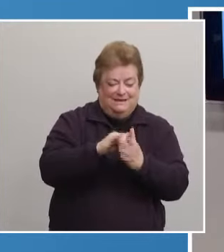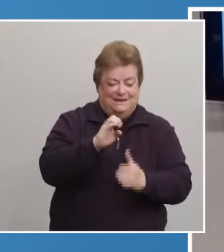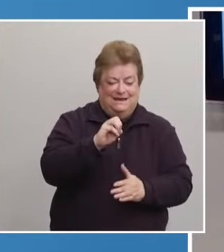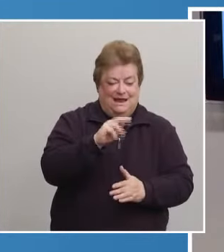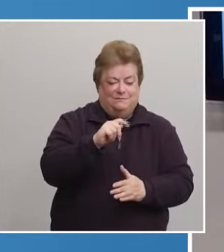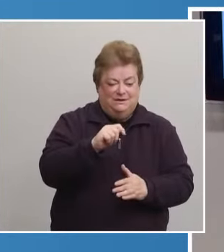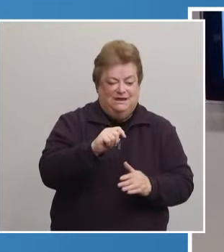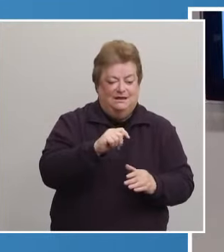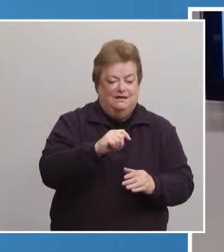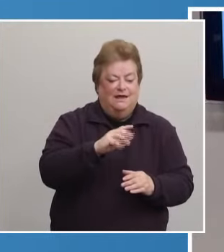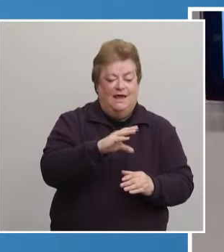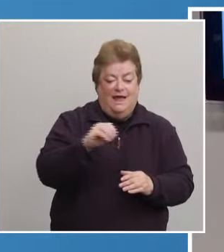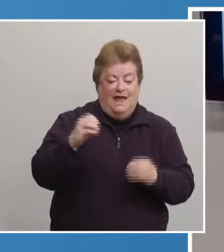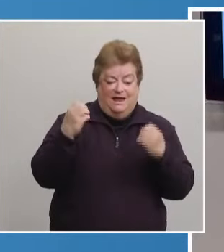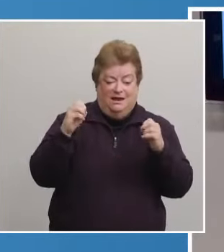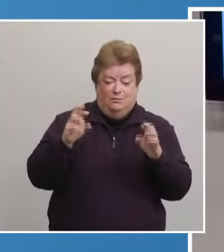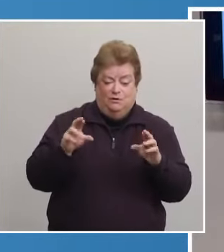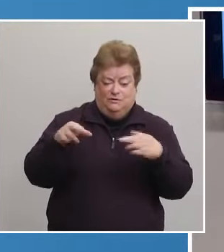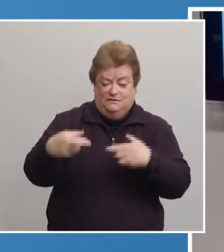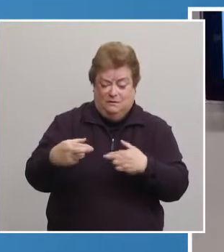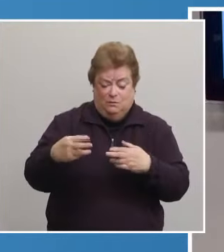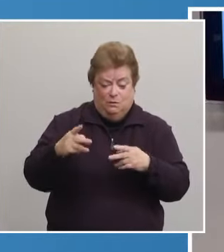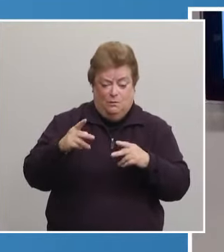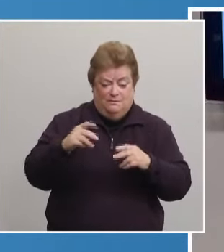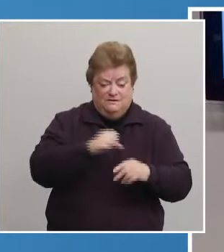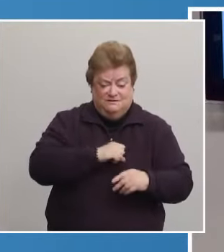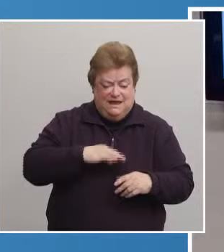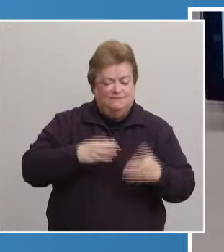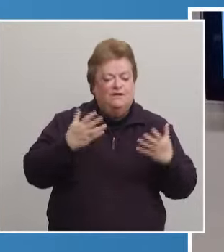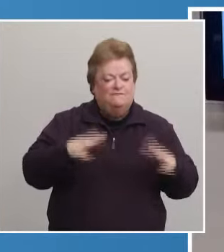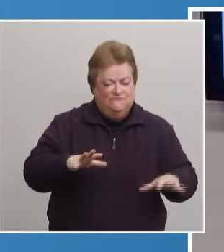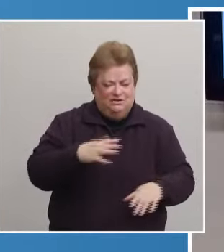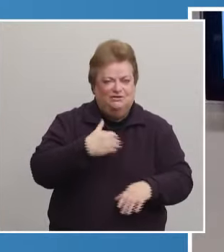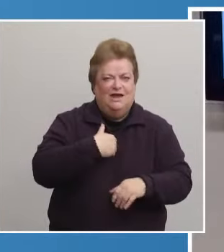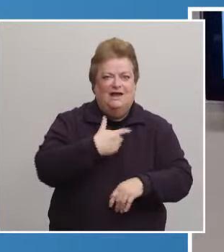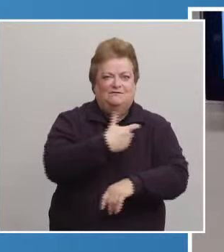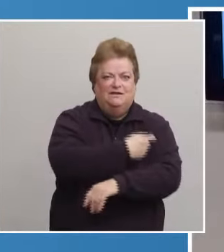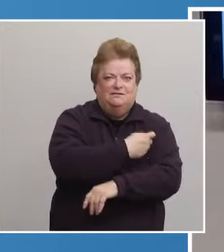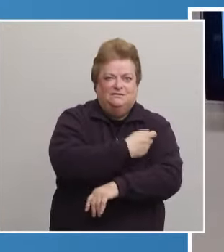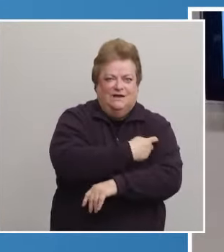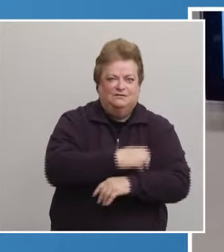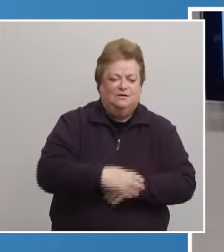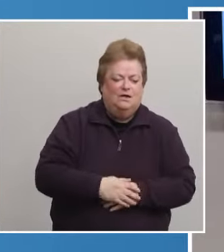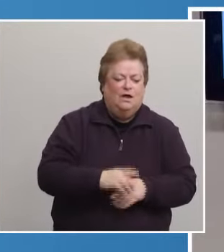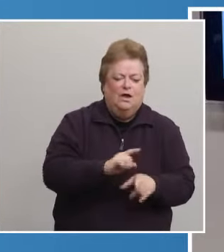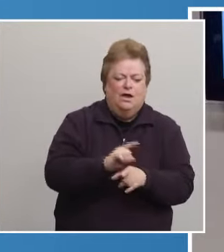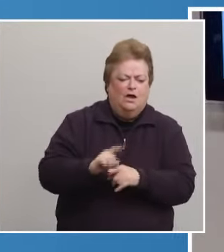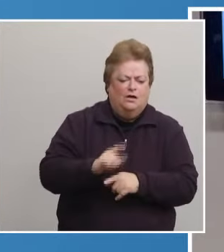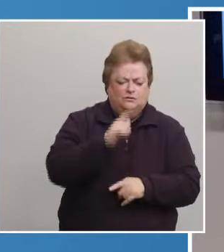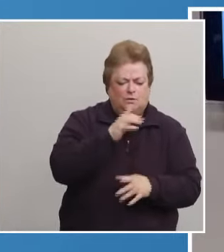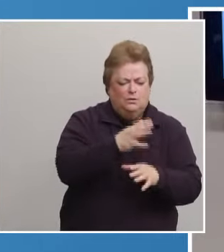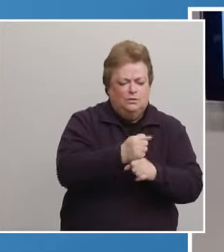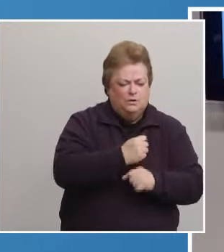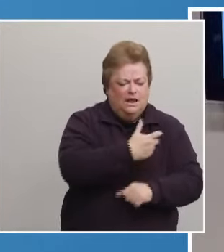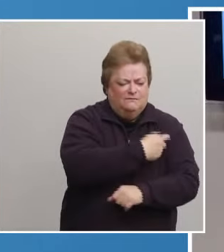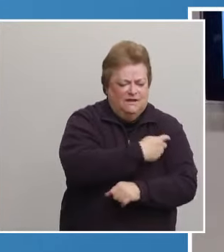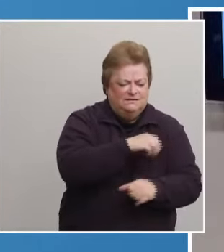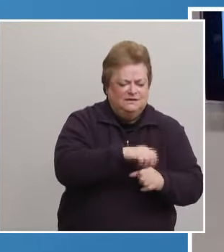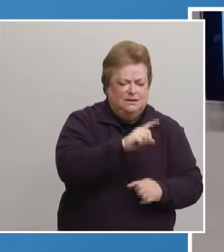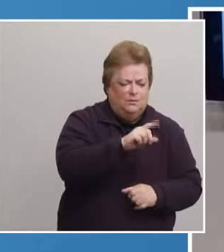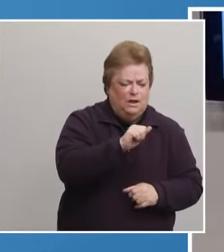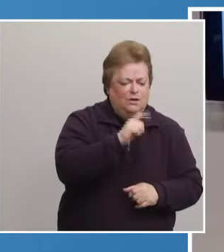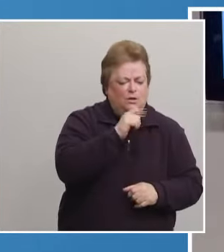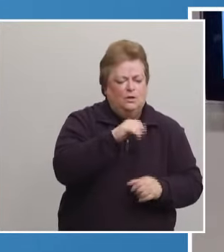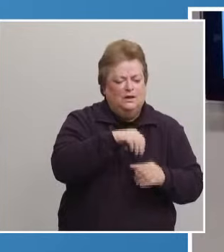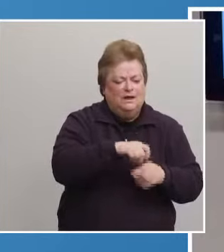room staff have also been vaccinated. Also receiving vaccines in phase 1a were residents, as I said, of